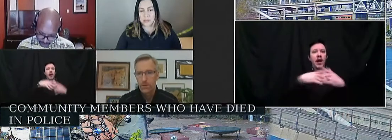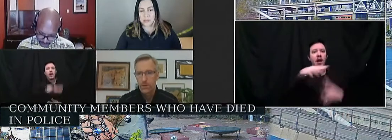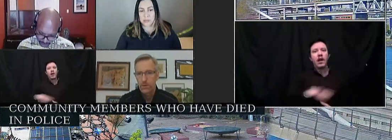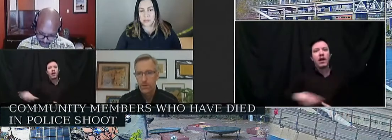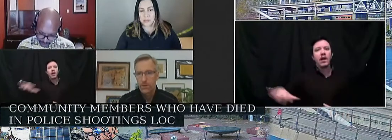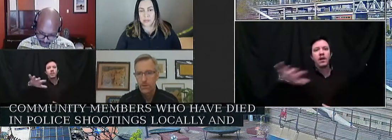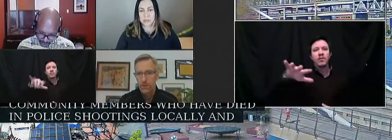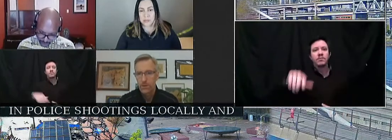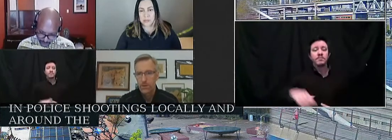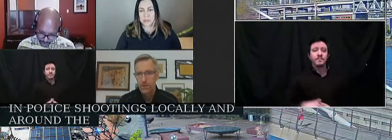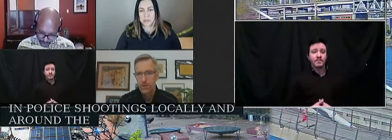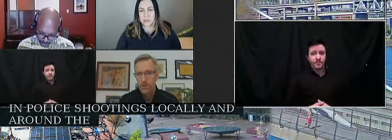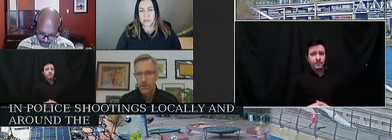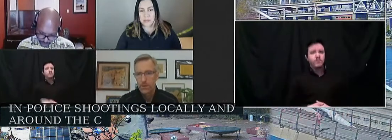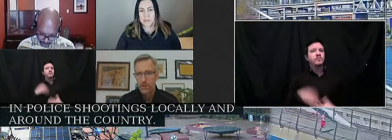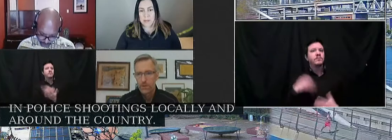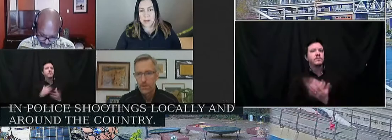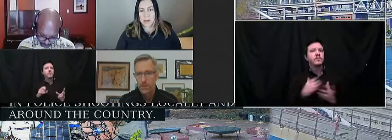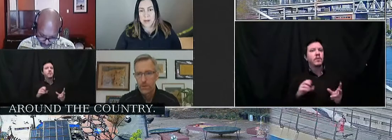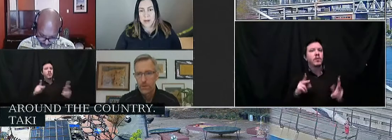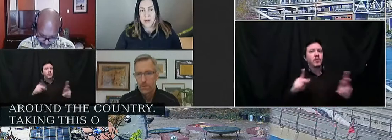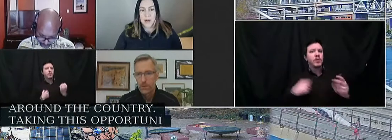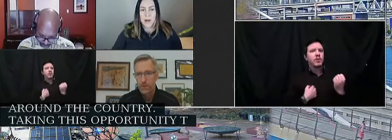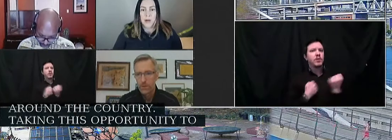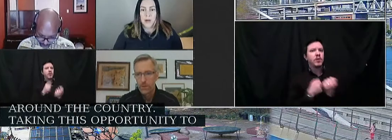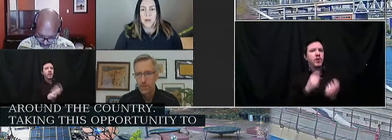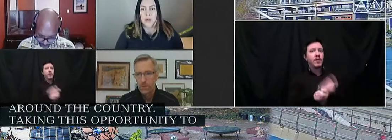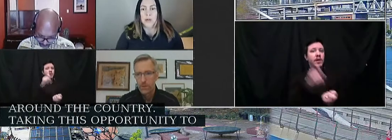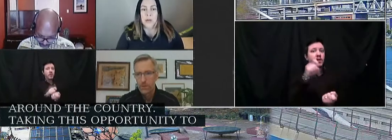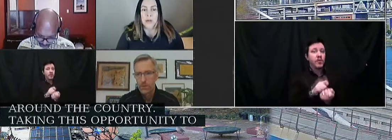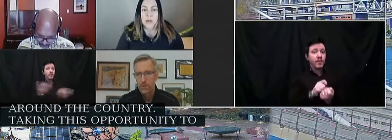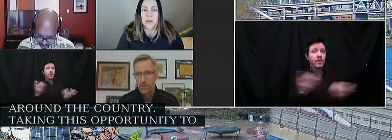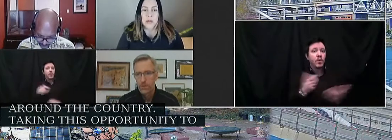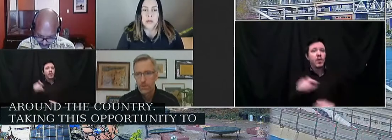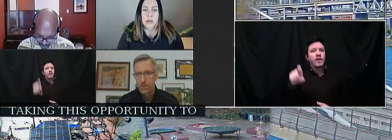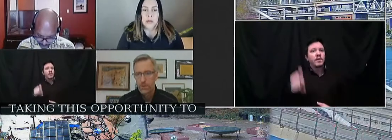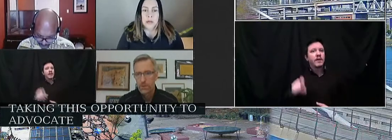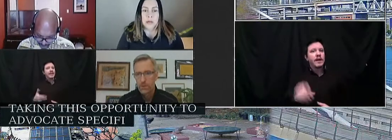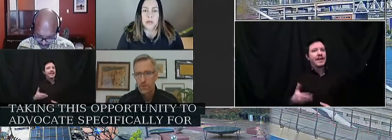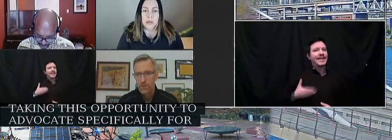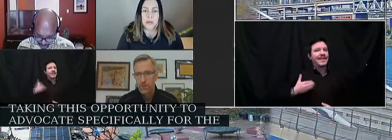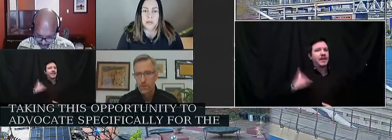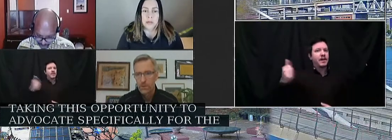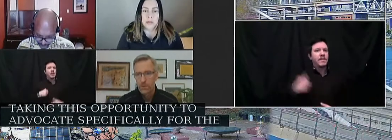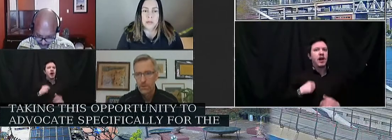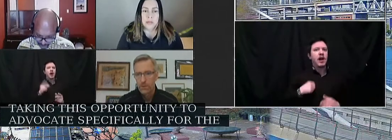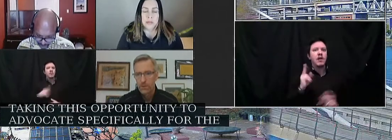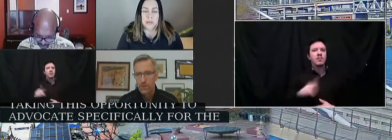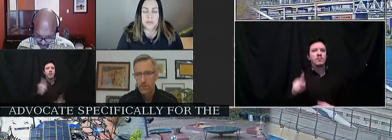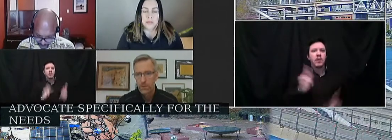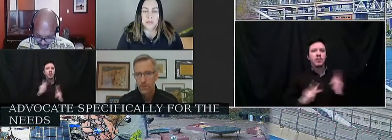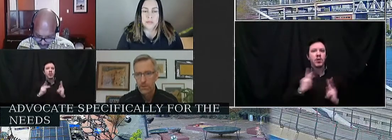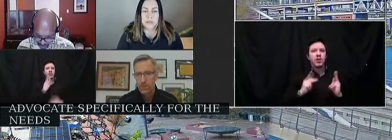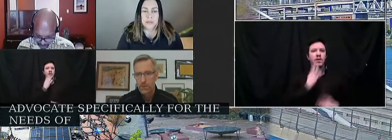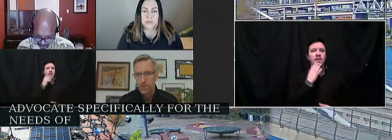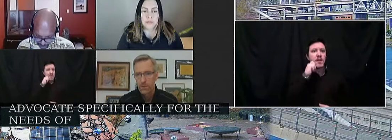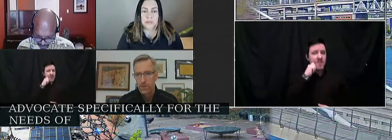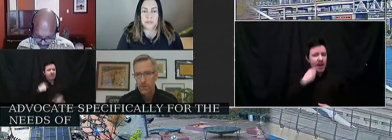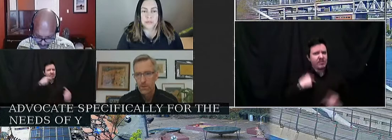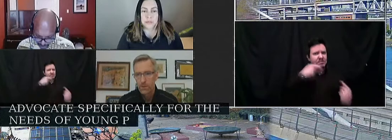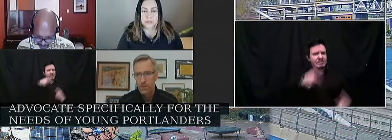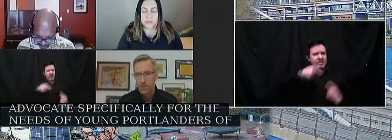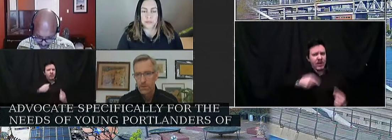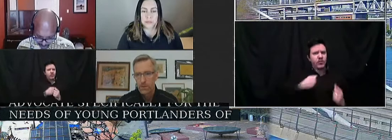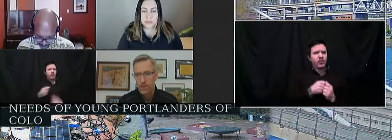country. I'm taking this opportunity to advocate specifically for the needs of young Portlanders of color and their families who are struggling the most with gun violence.